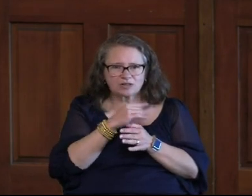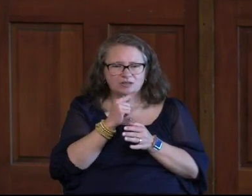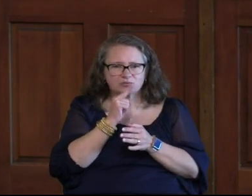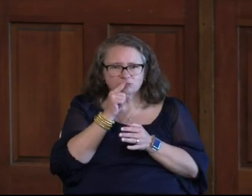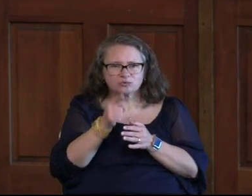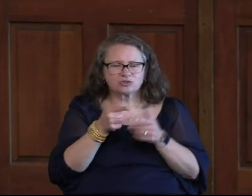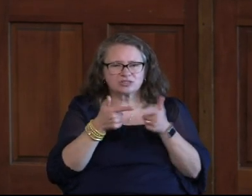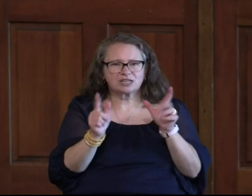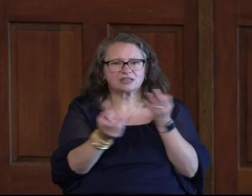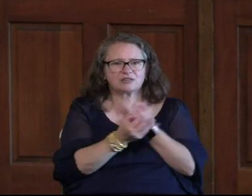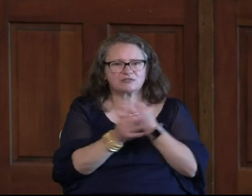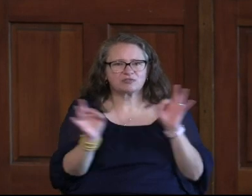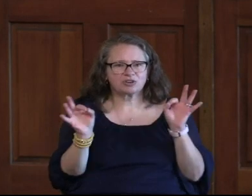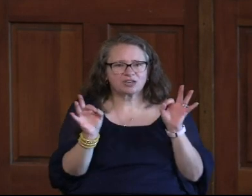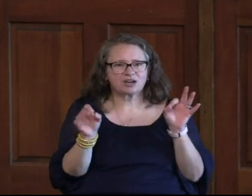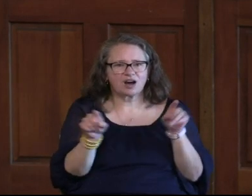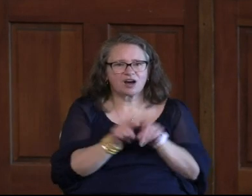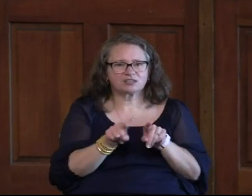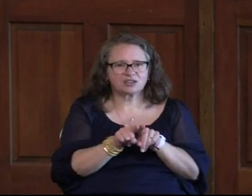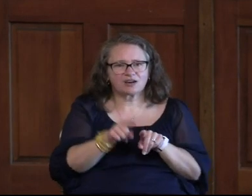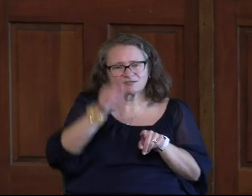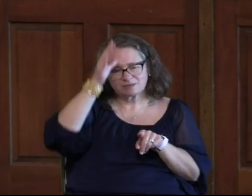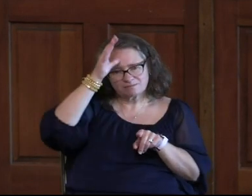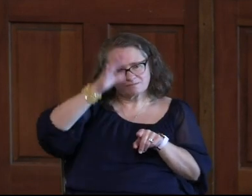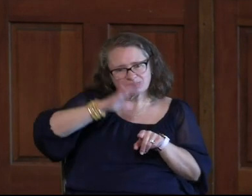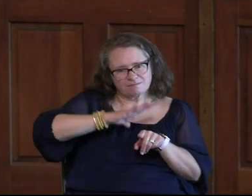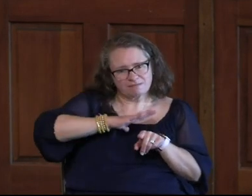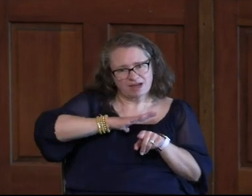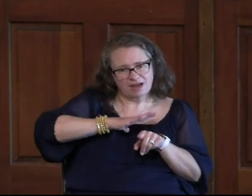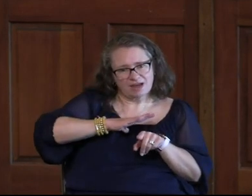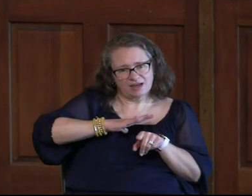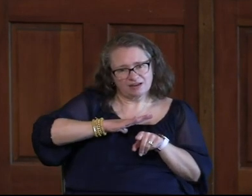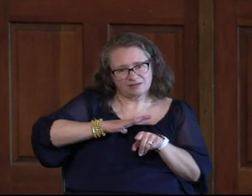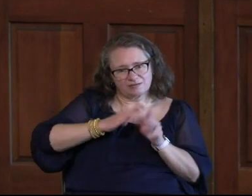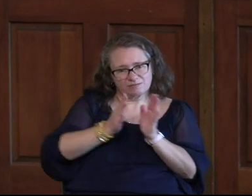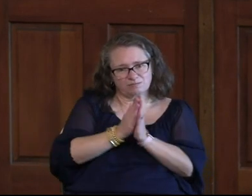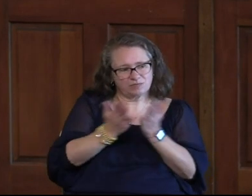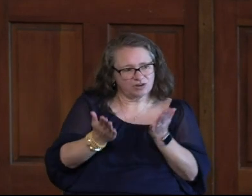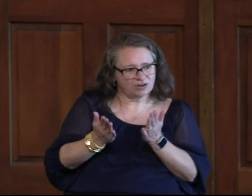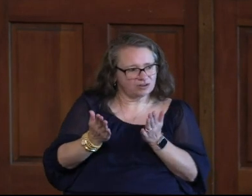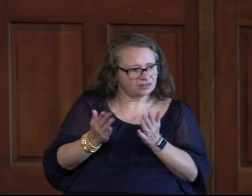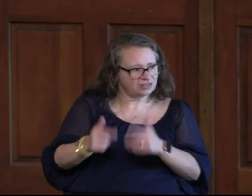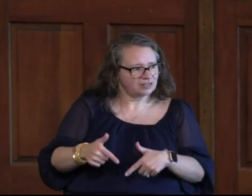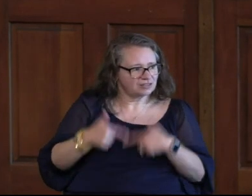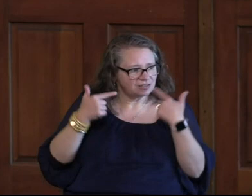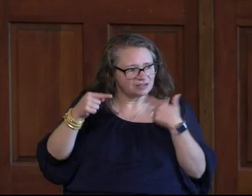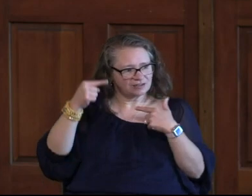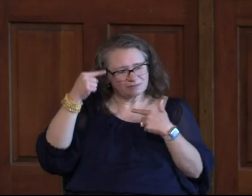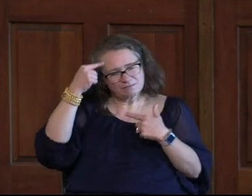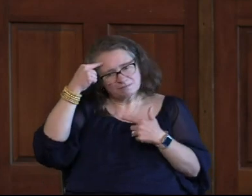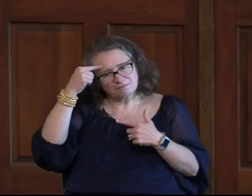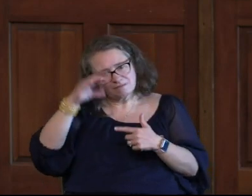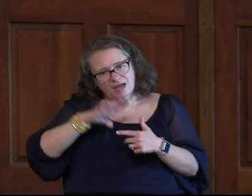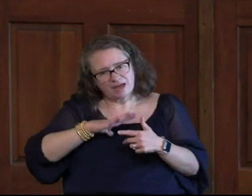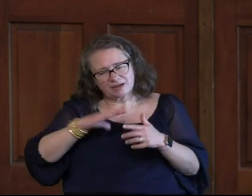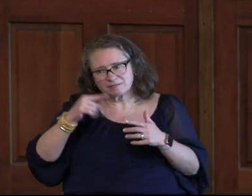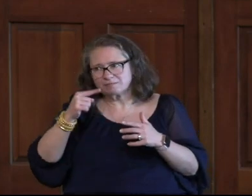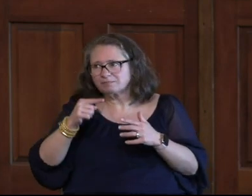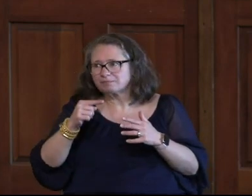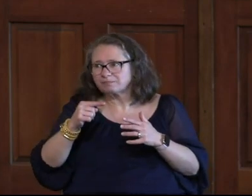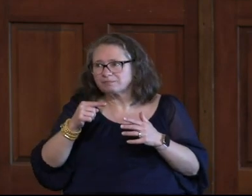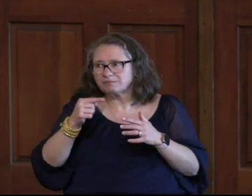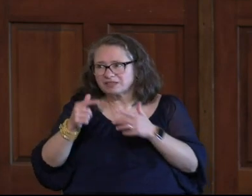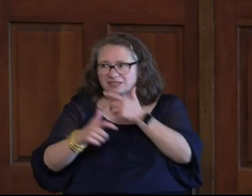the Truth That Sets Them Free They also Have one Her husband Wrote one And it's Lies That Men Believe And it's Actually a